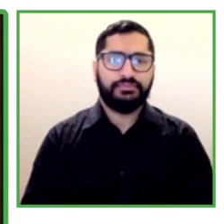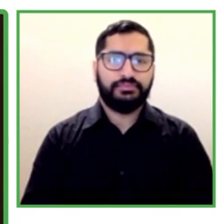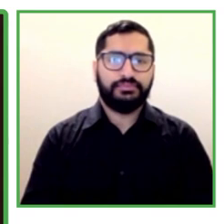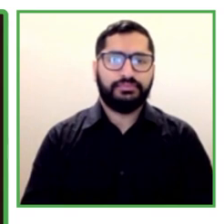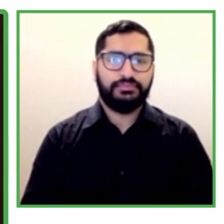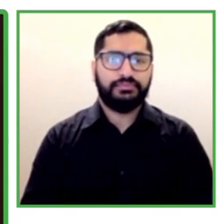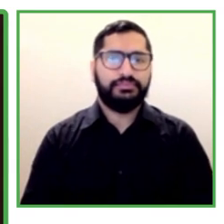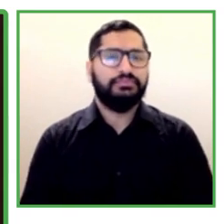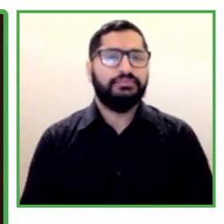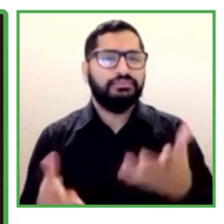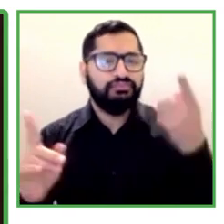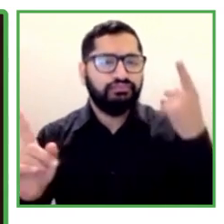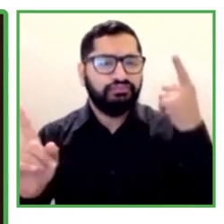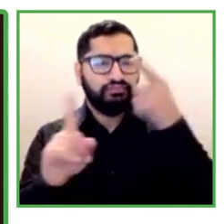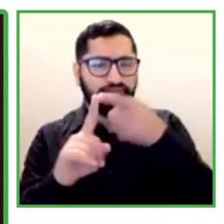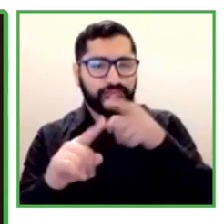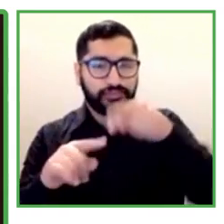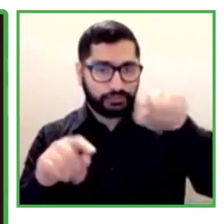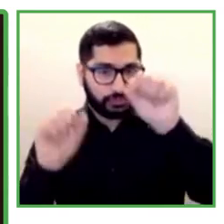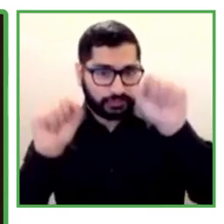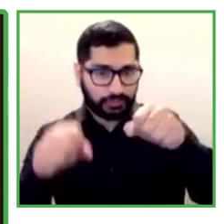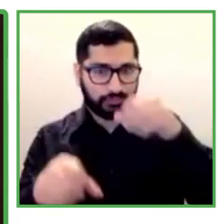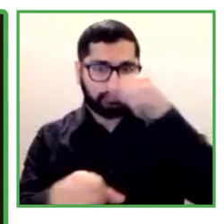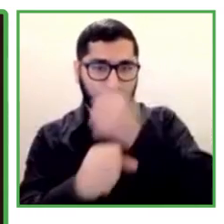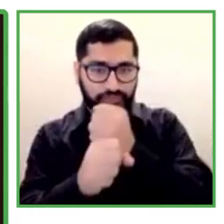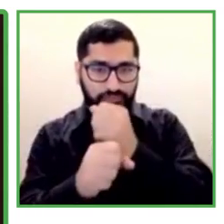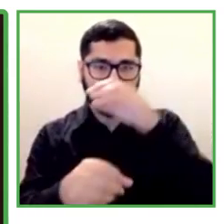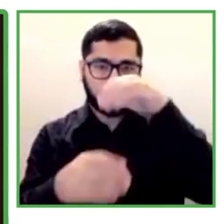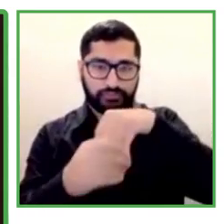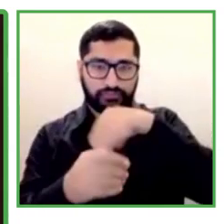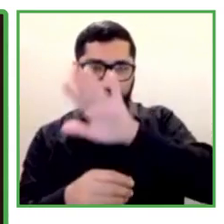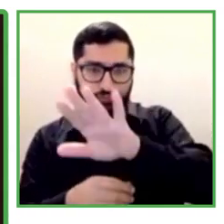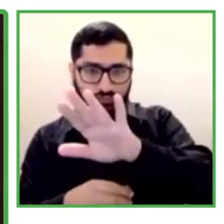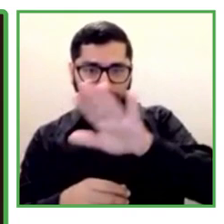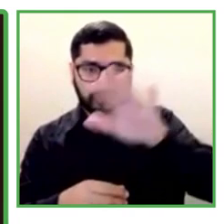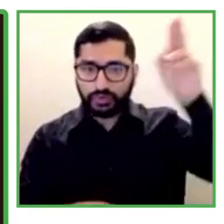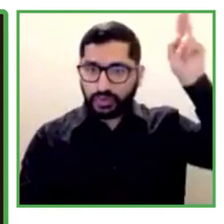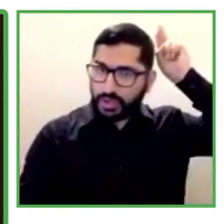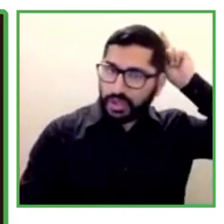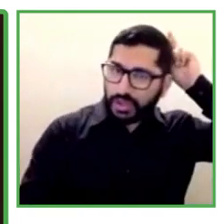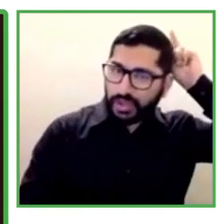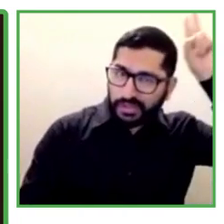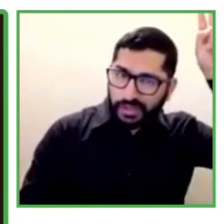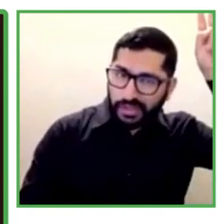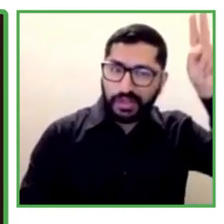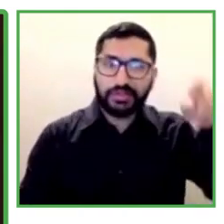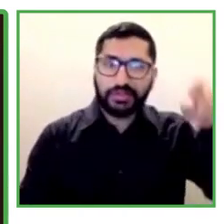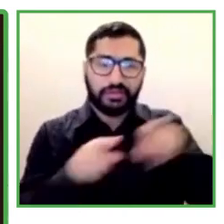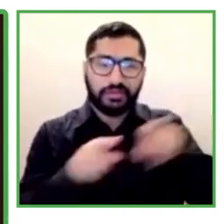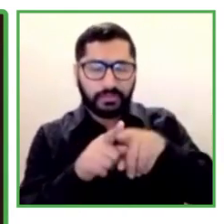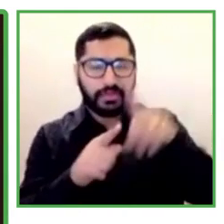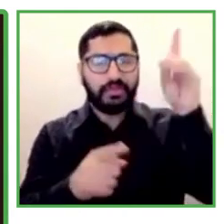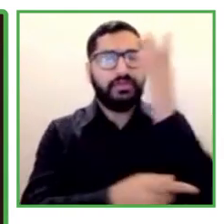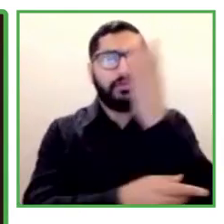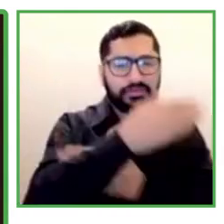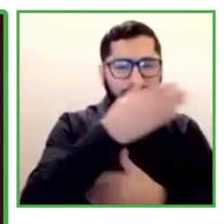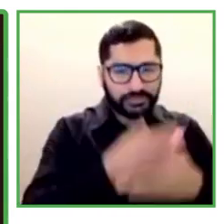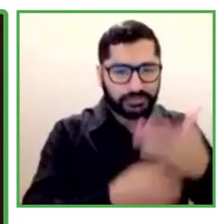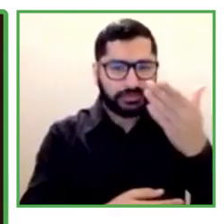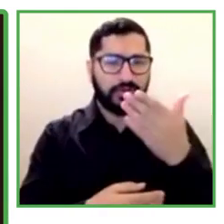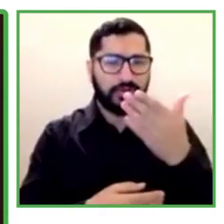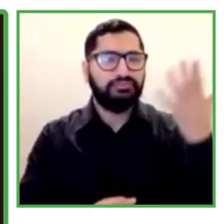persons black people, women, and LGBTI plus. And the bank has